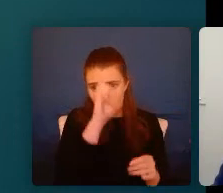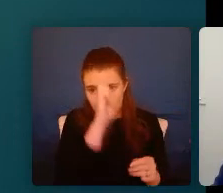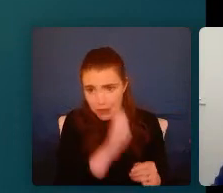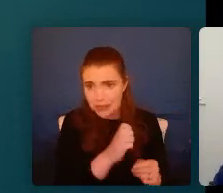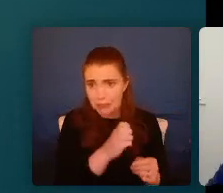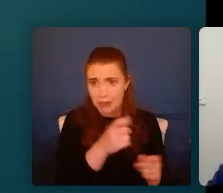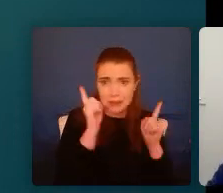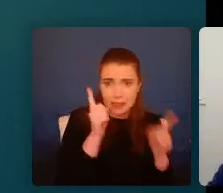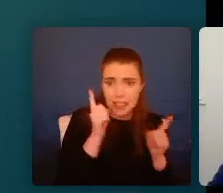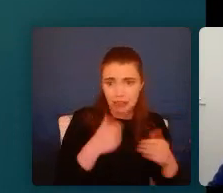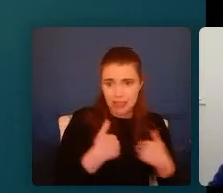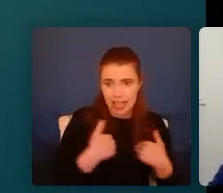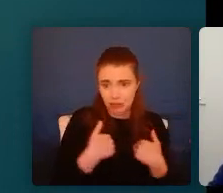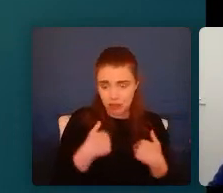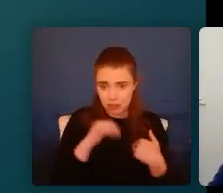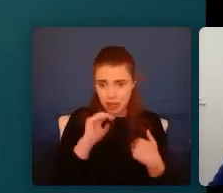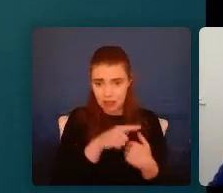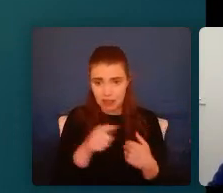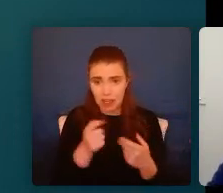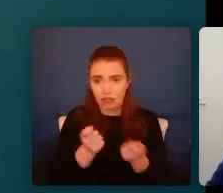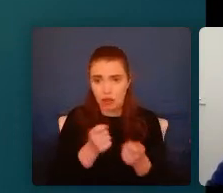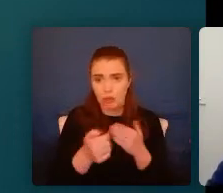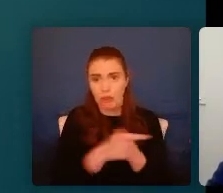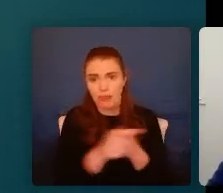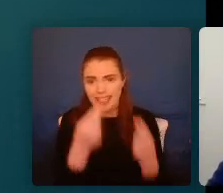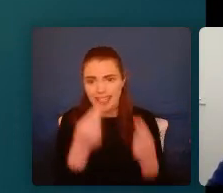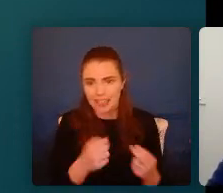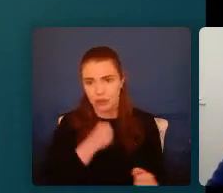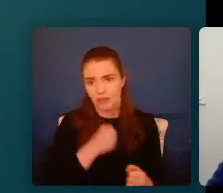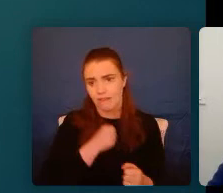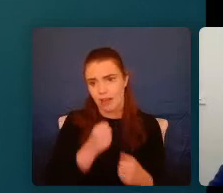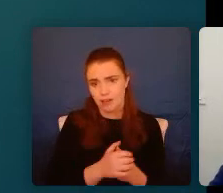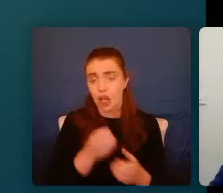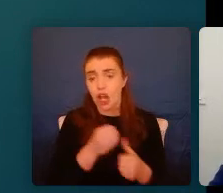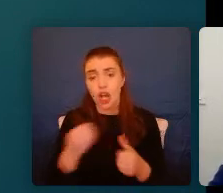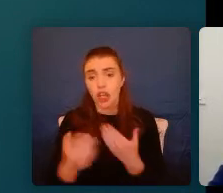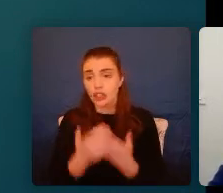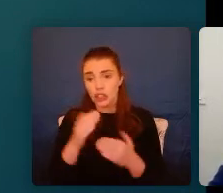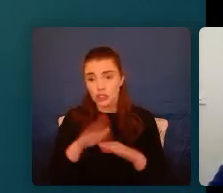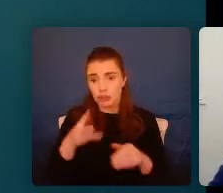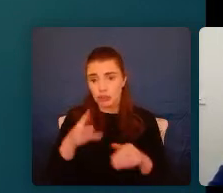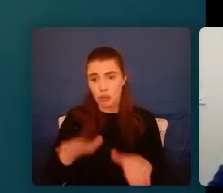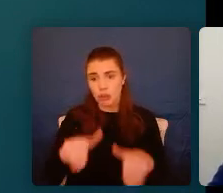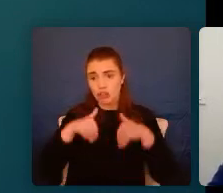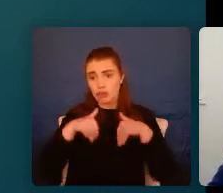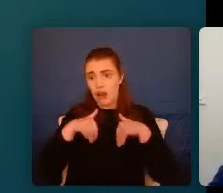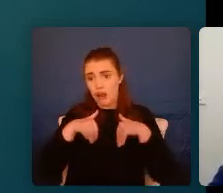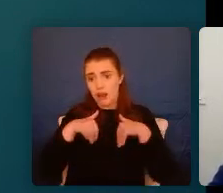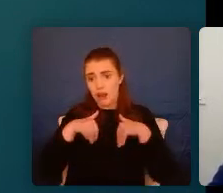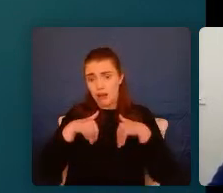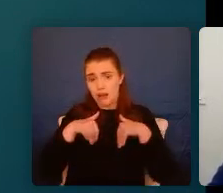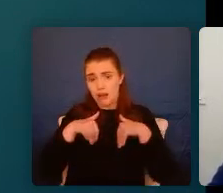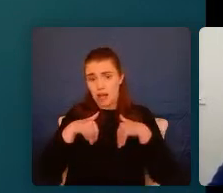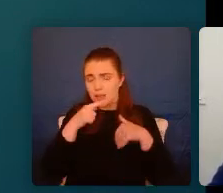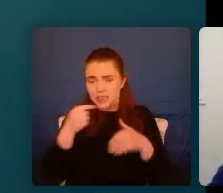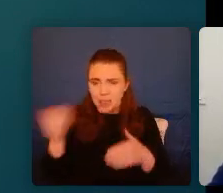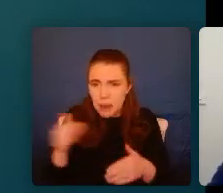controlling was something that they needed to do to survive. Other young people will withdraw and we worry about them and we think that, look, we need to pull them out. We